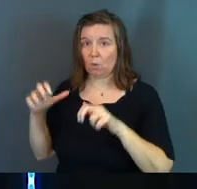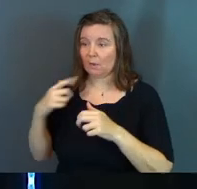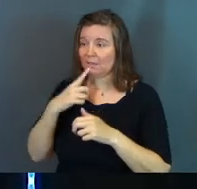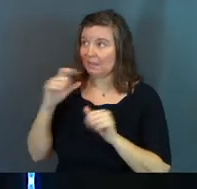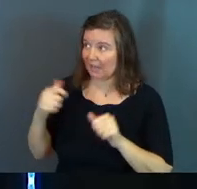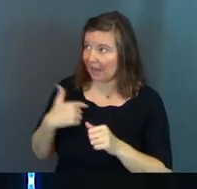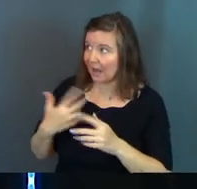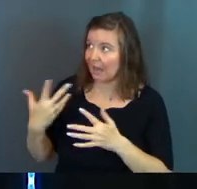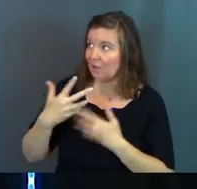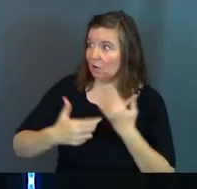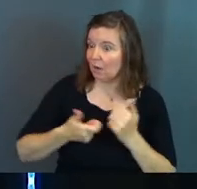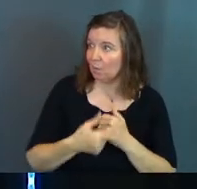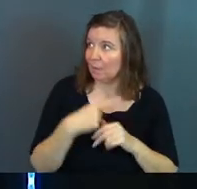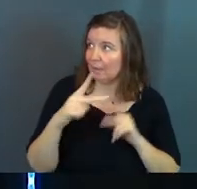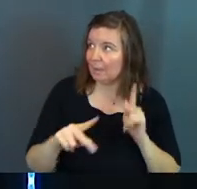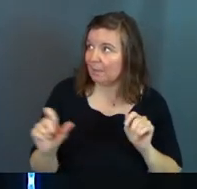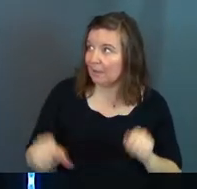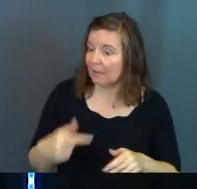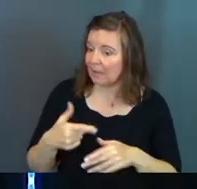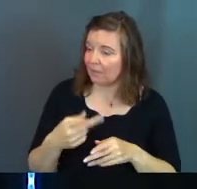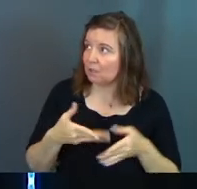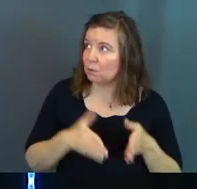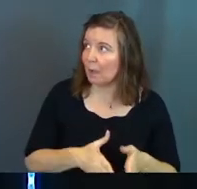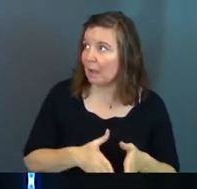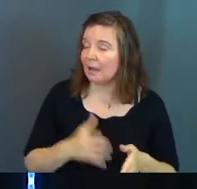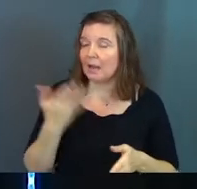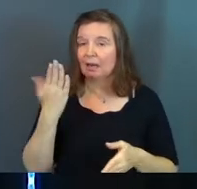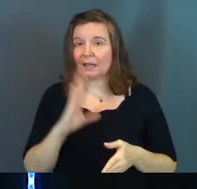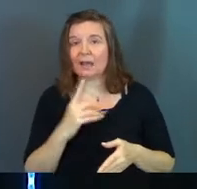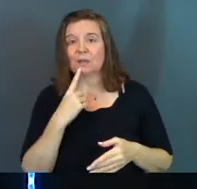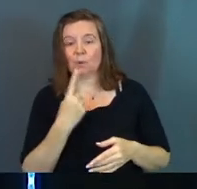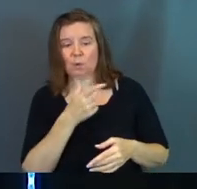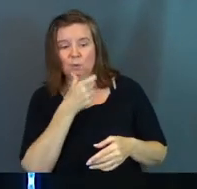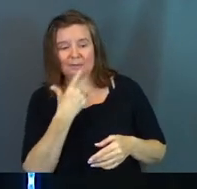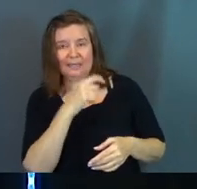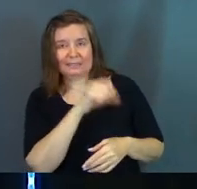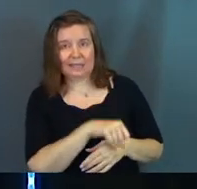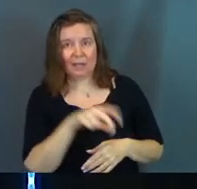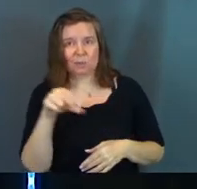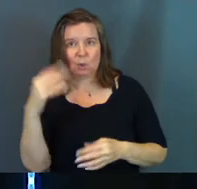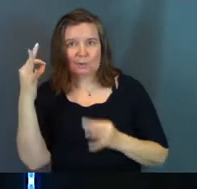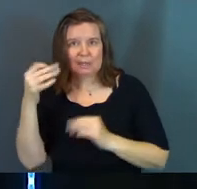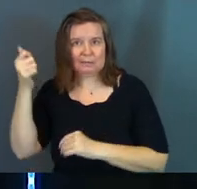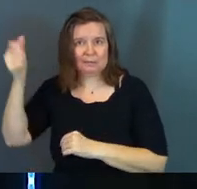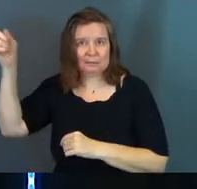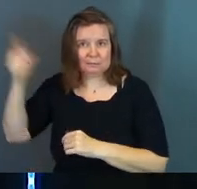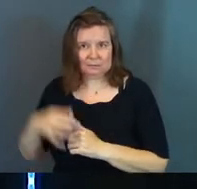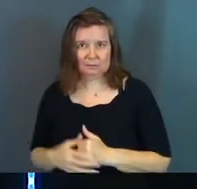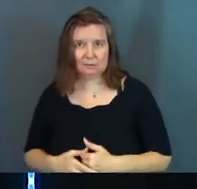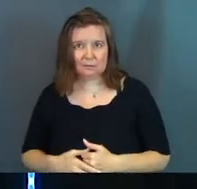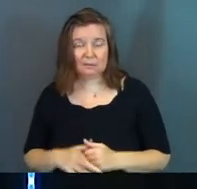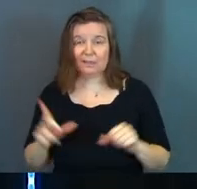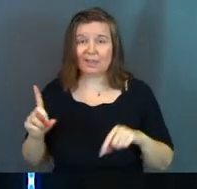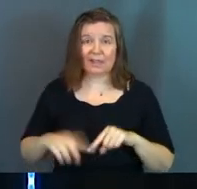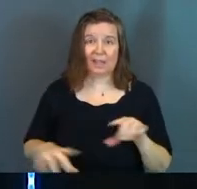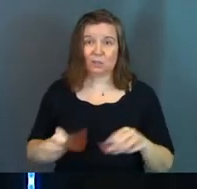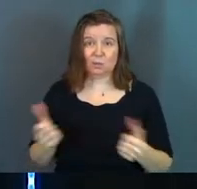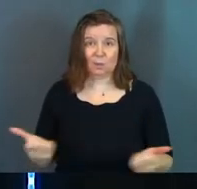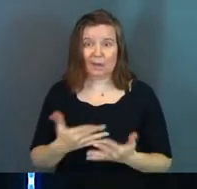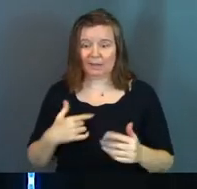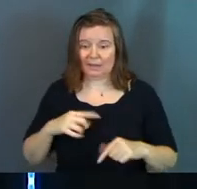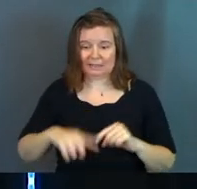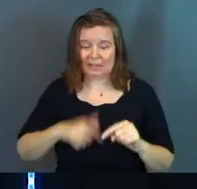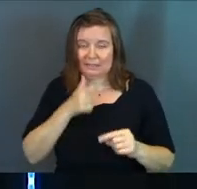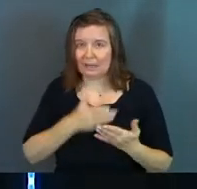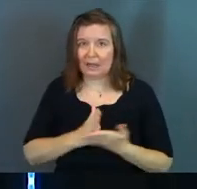can I interact with people in this way? And God is the one who says yes or no. They cannot do anything